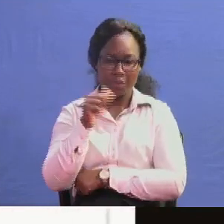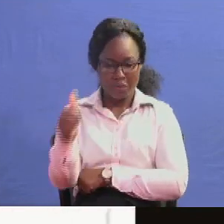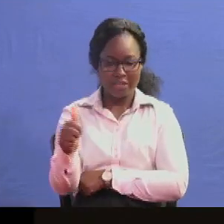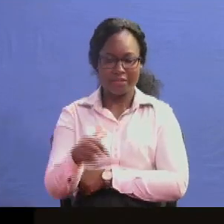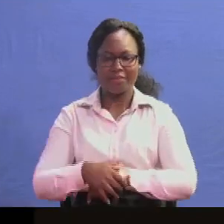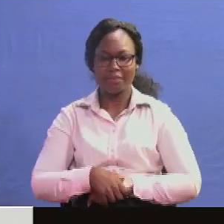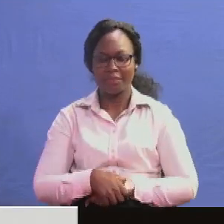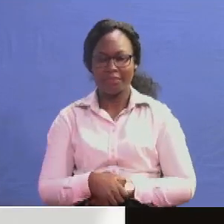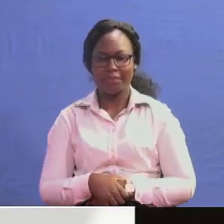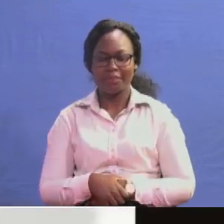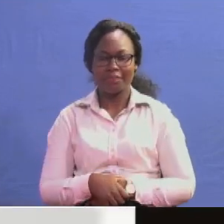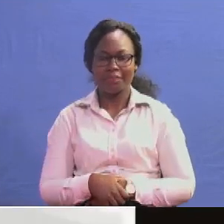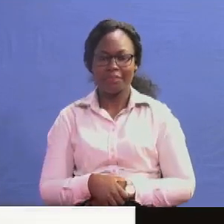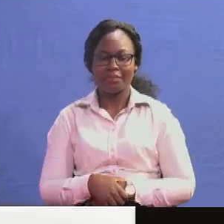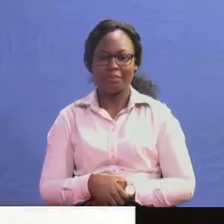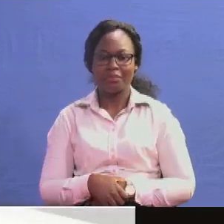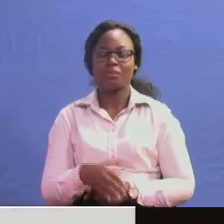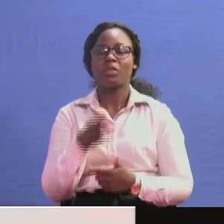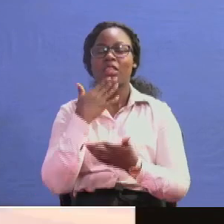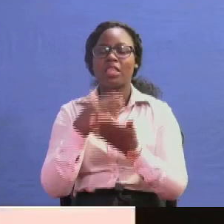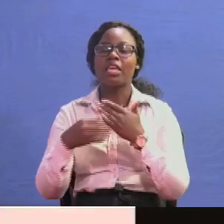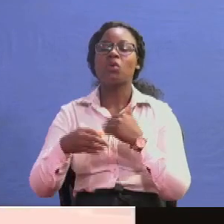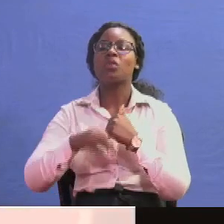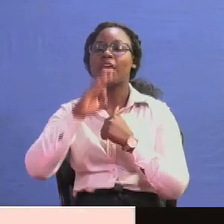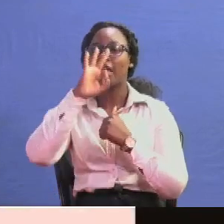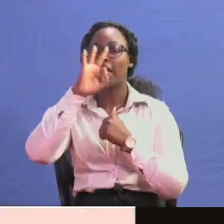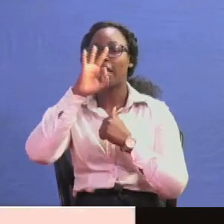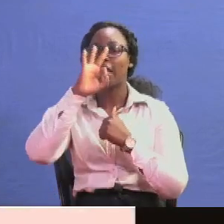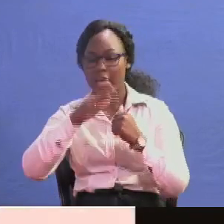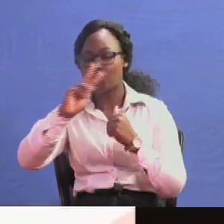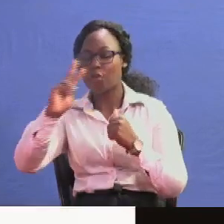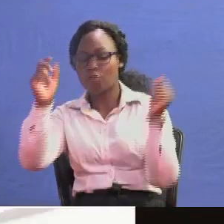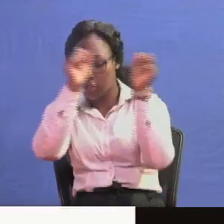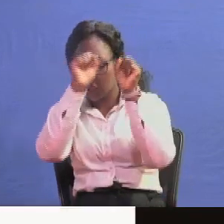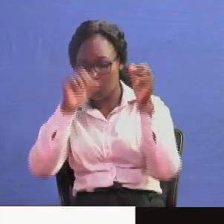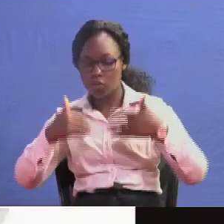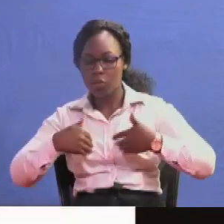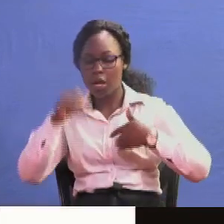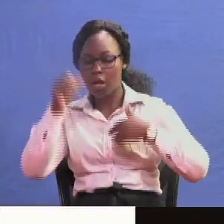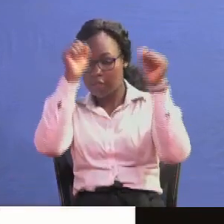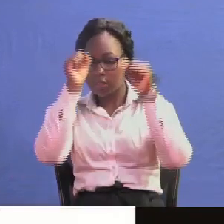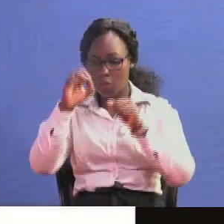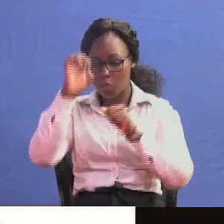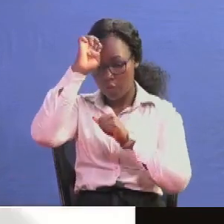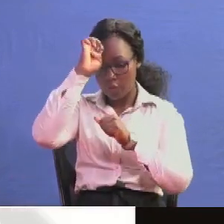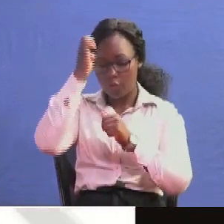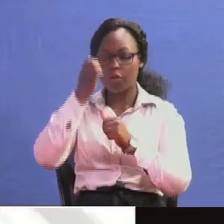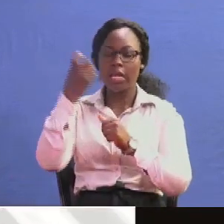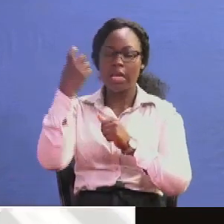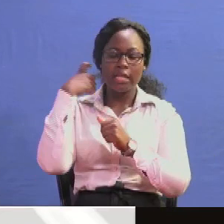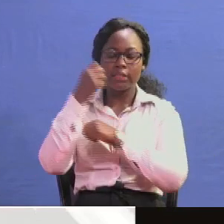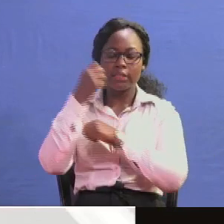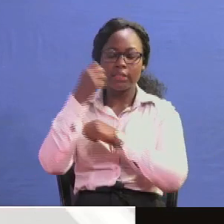thank you 844 system has been with us as a system of education since